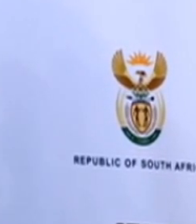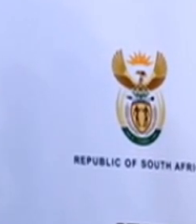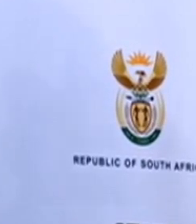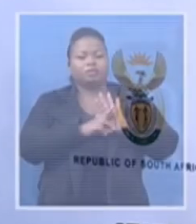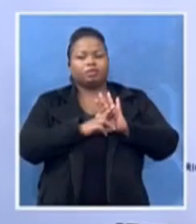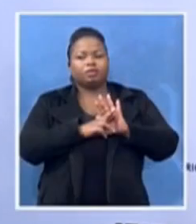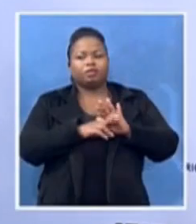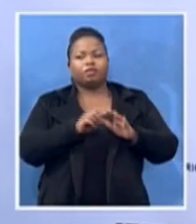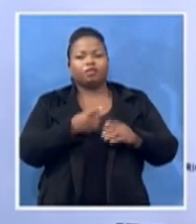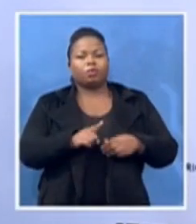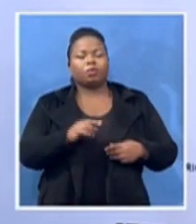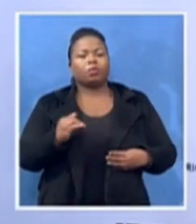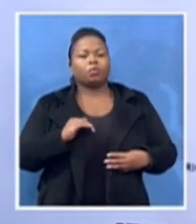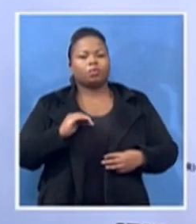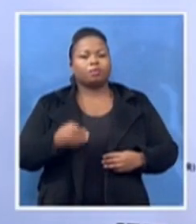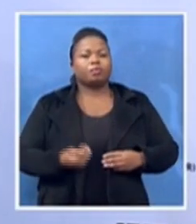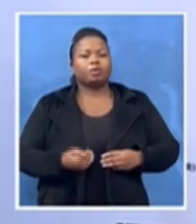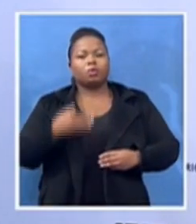Mahaban.